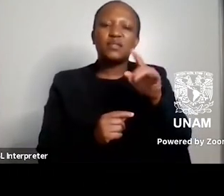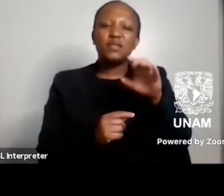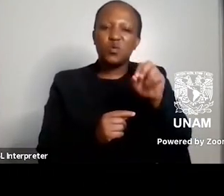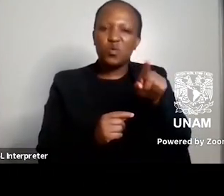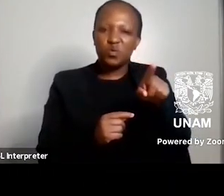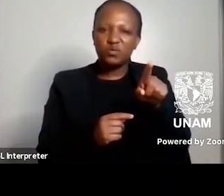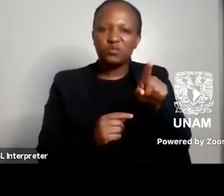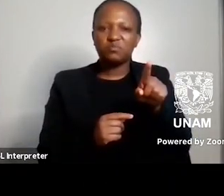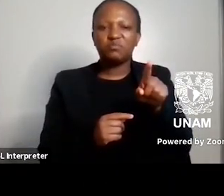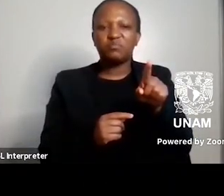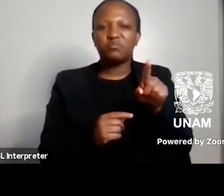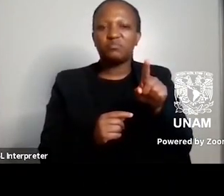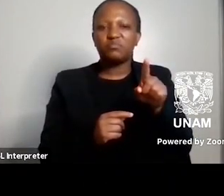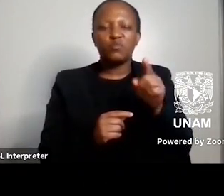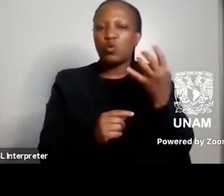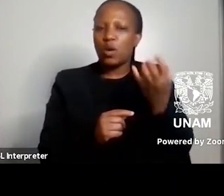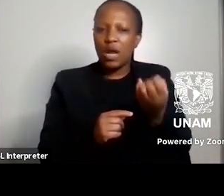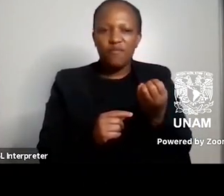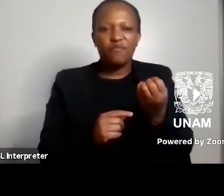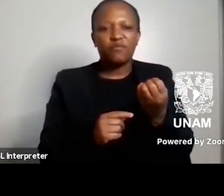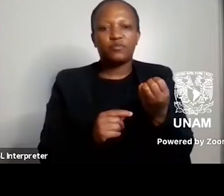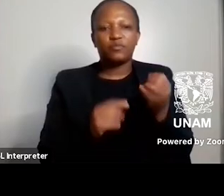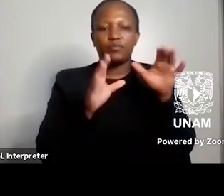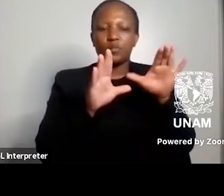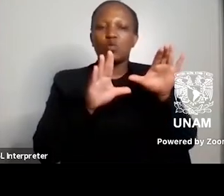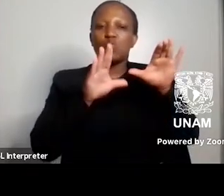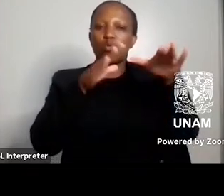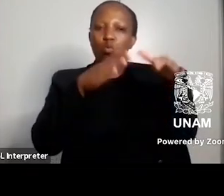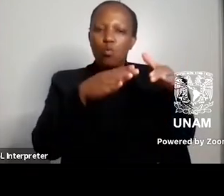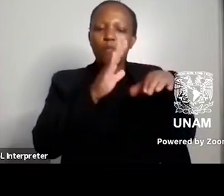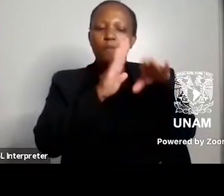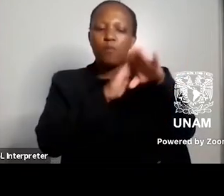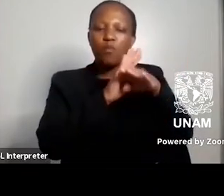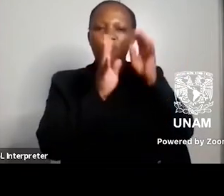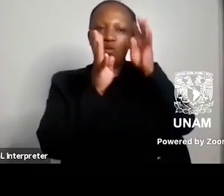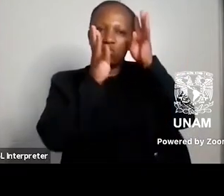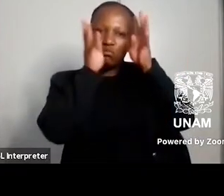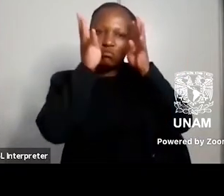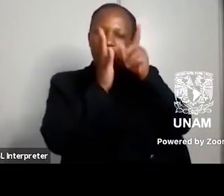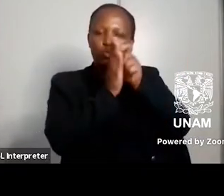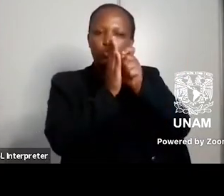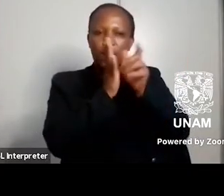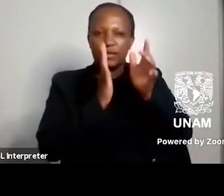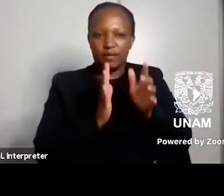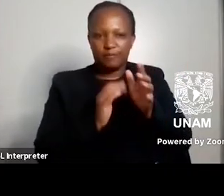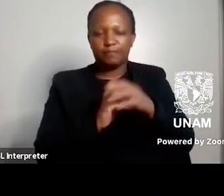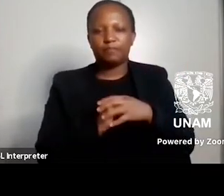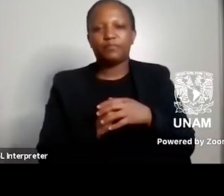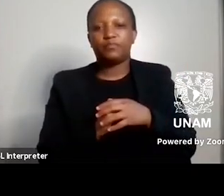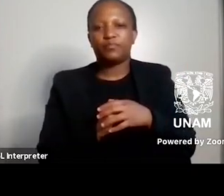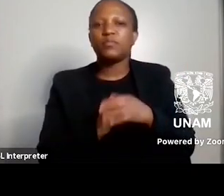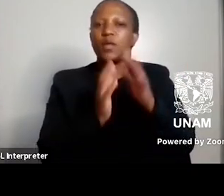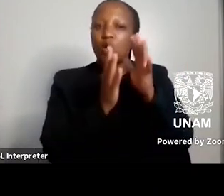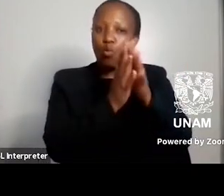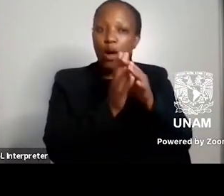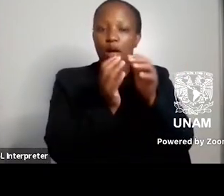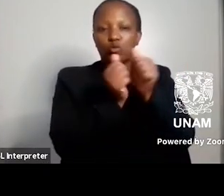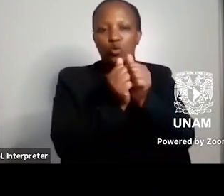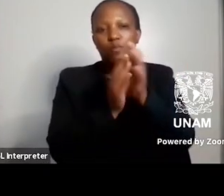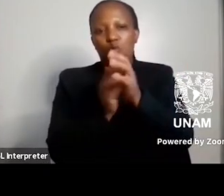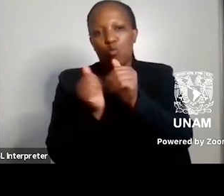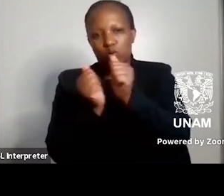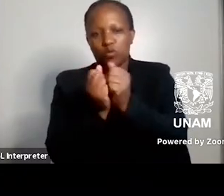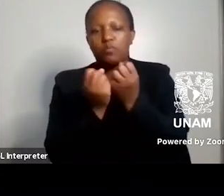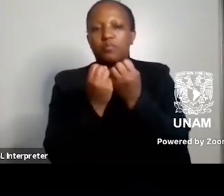consolidated a group of programs of creative writing we have a lot of workshops for example workshops